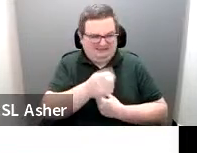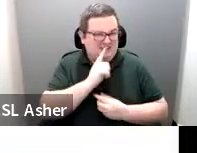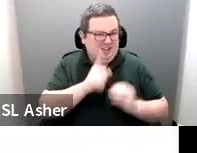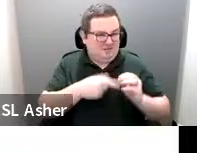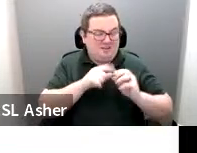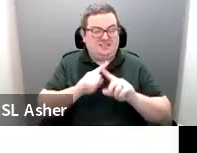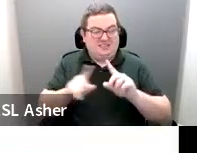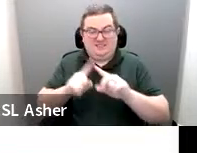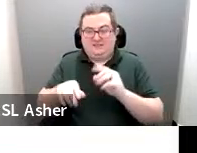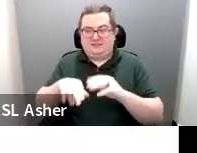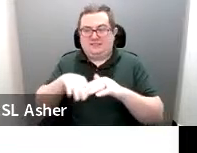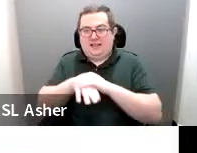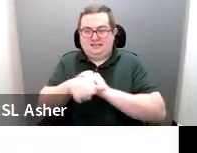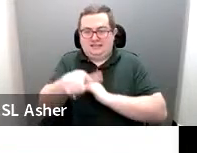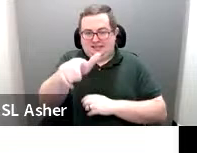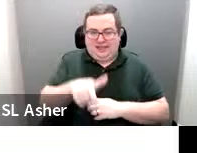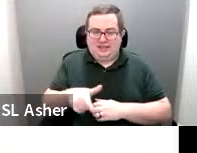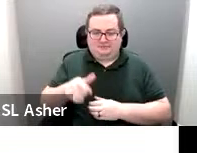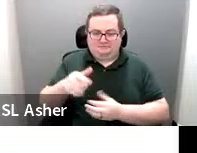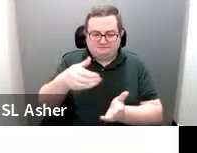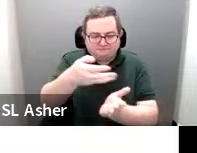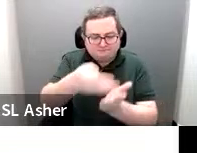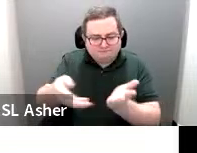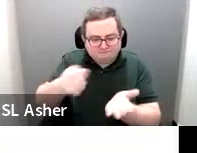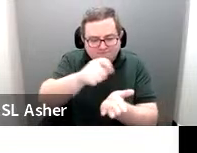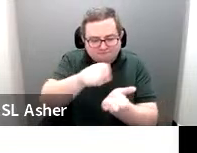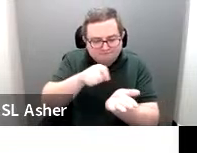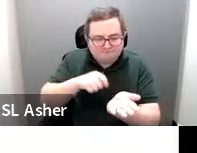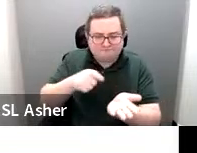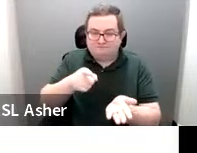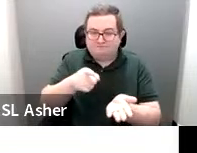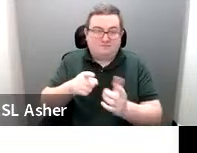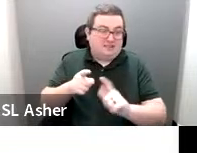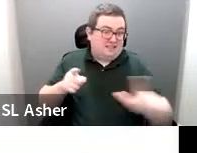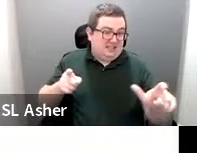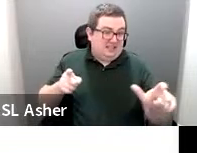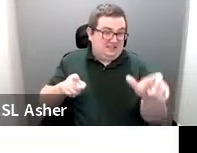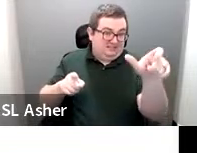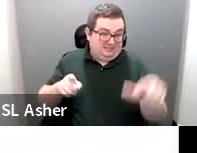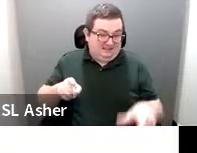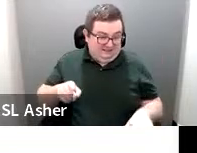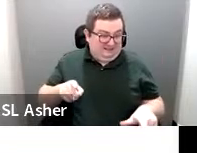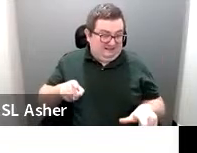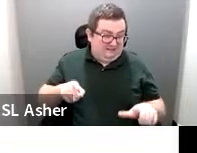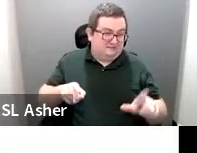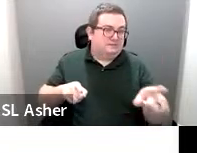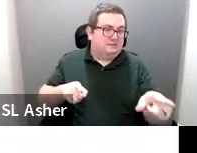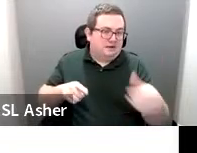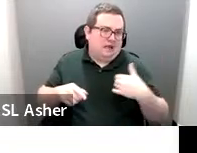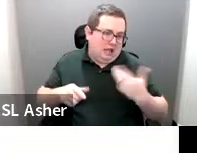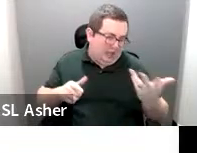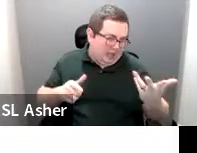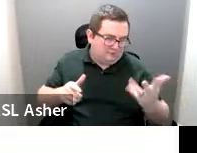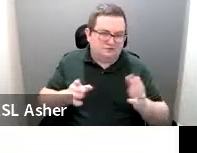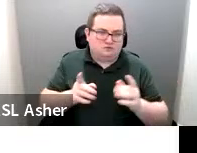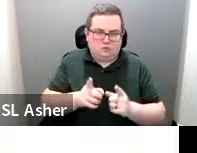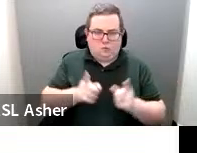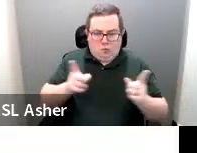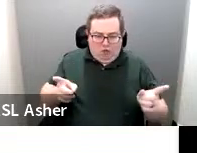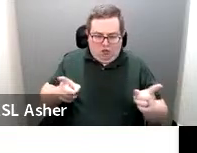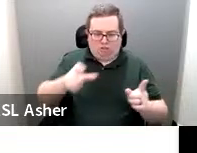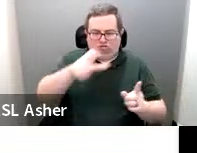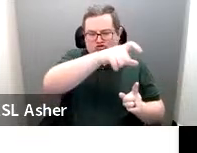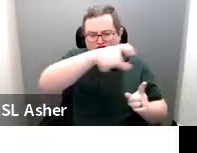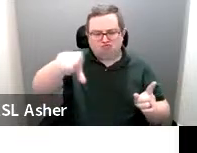having different access aisle markings. We've got this example on the left where you have these wide stripes